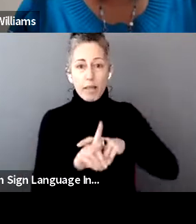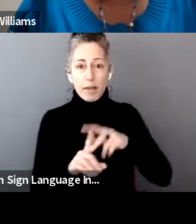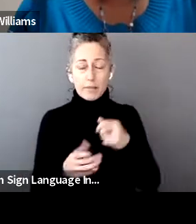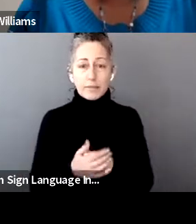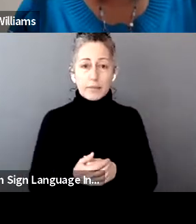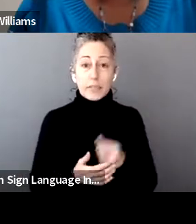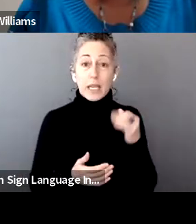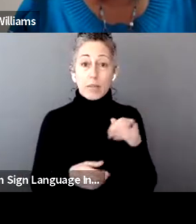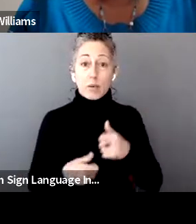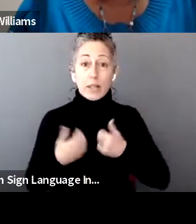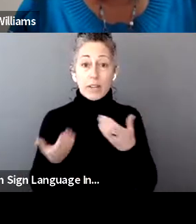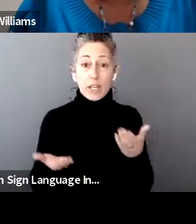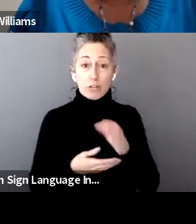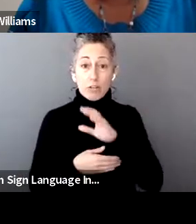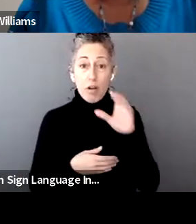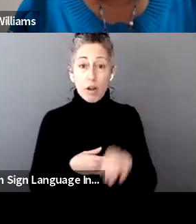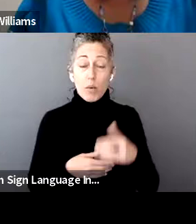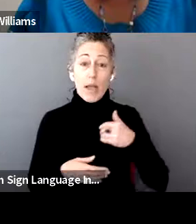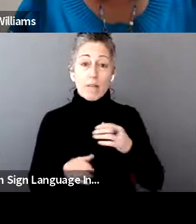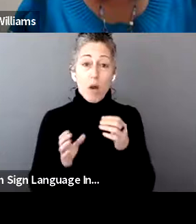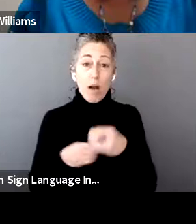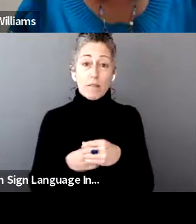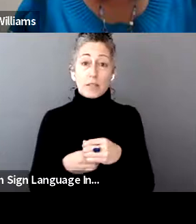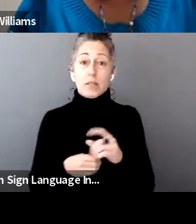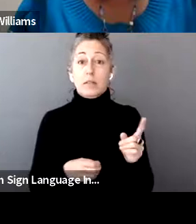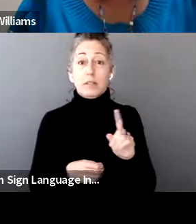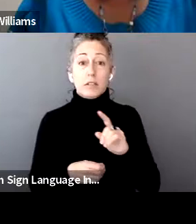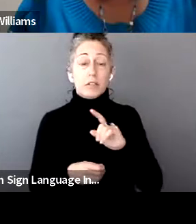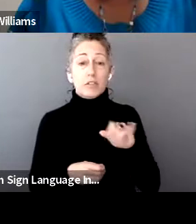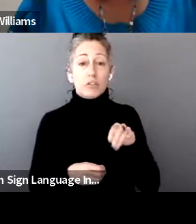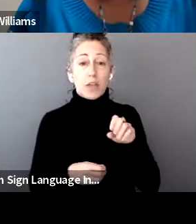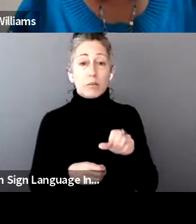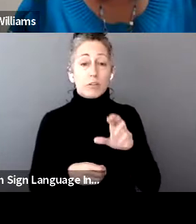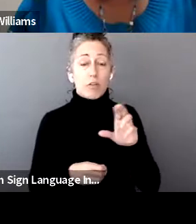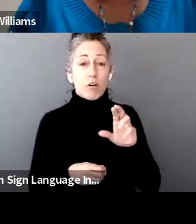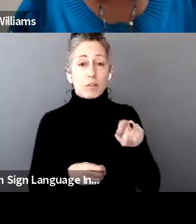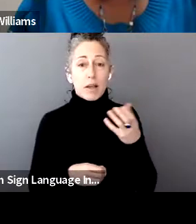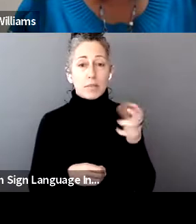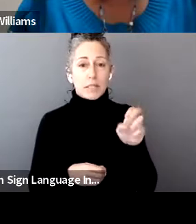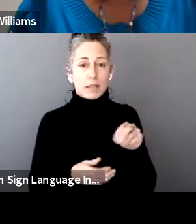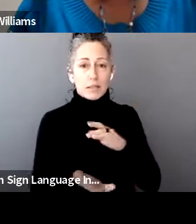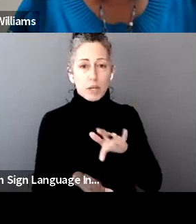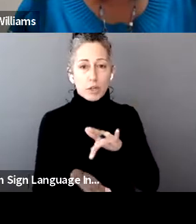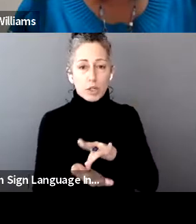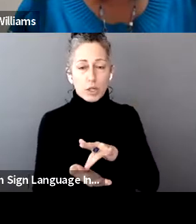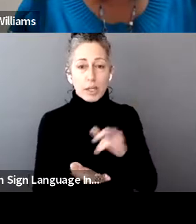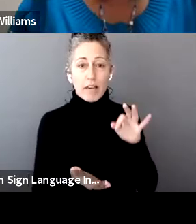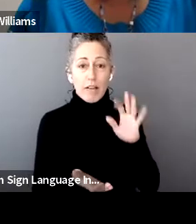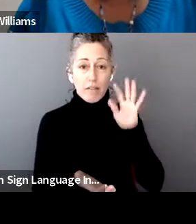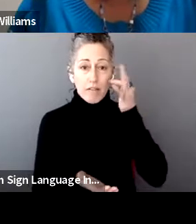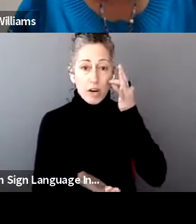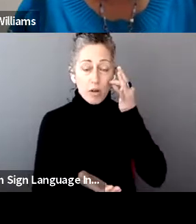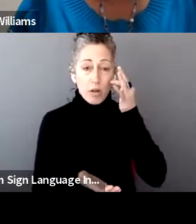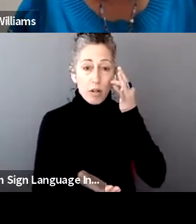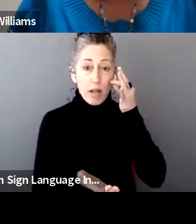you are in the Chicago area, we have an office at the James R. Thompson Center that once your federal return is completed, you can take all your tax